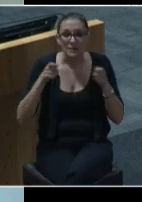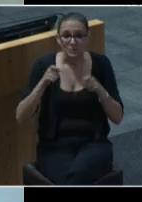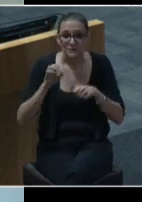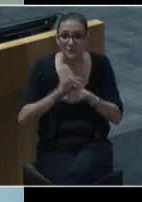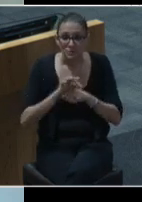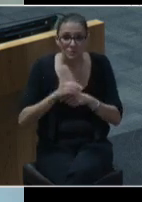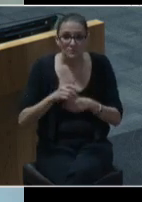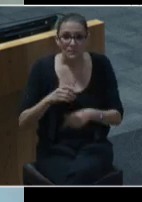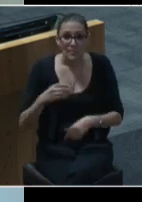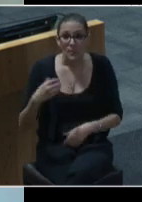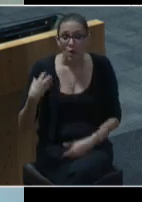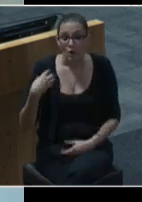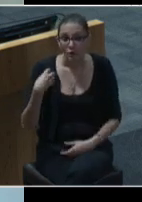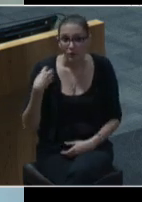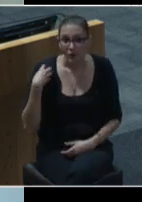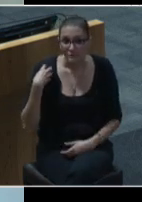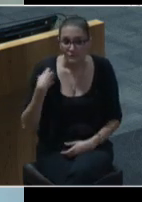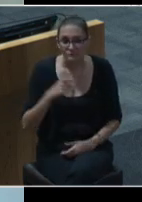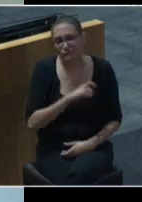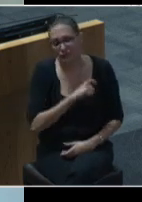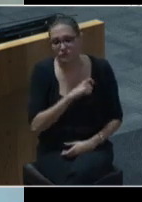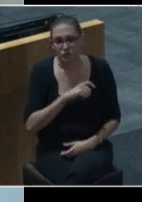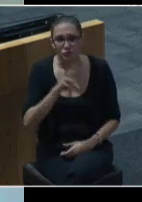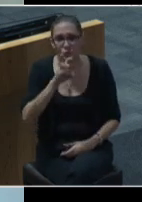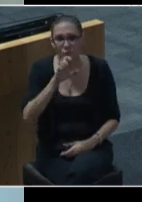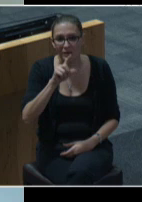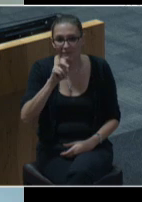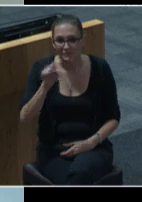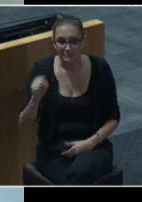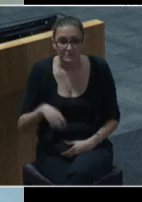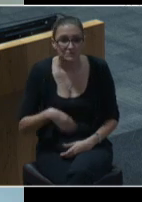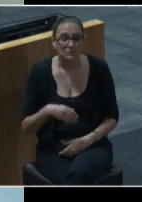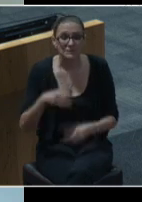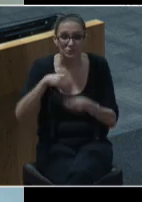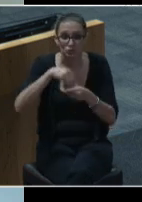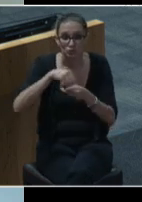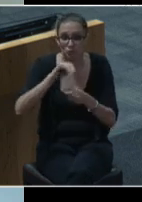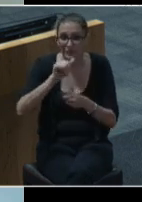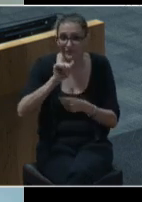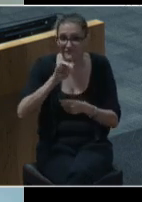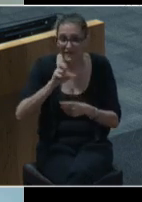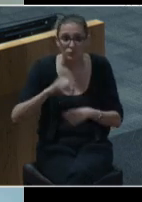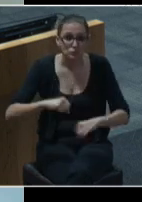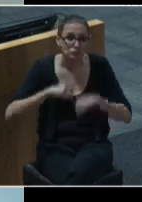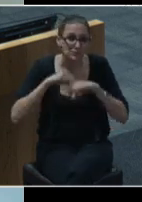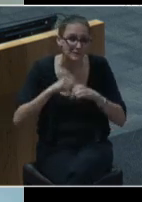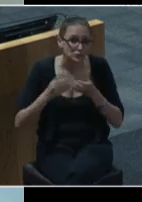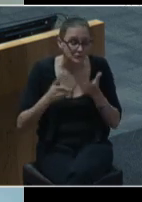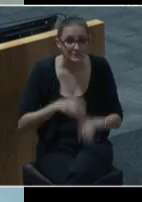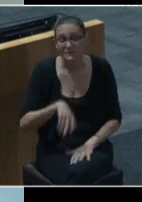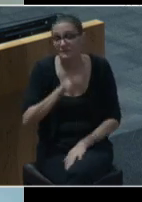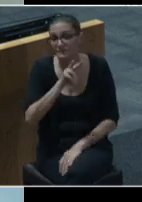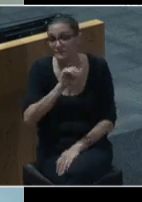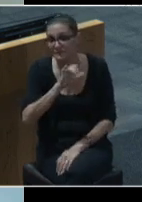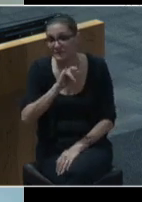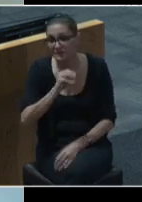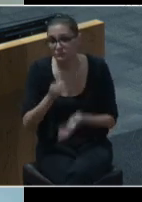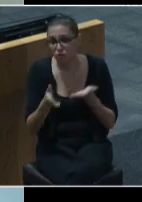officer wellness, internal affairs, protective services, victim services,